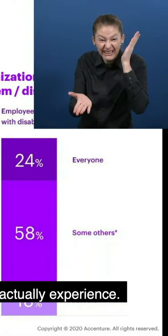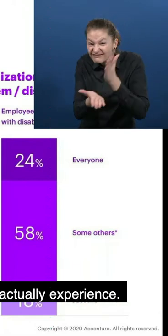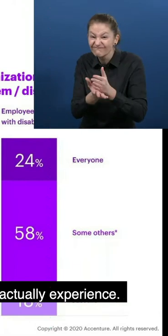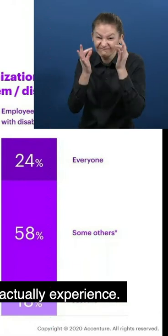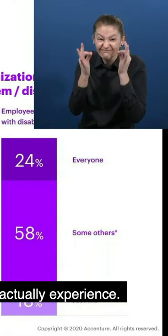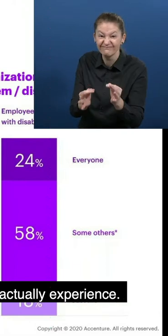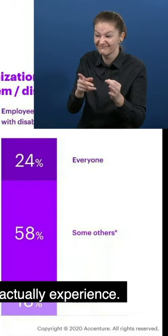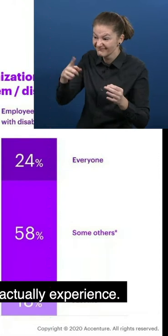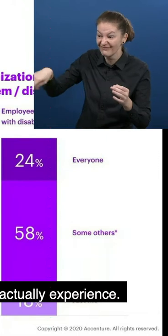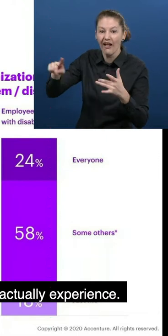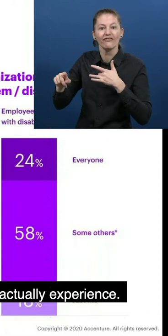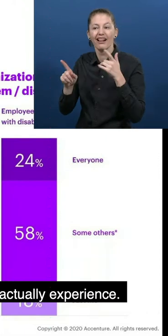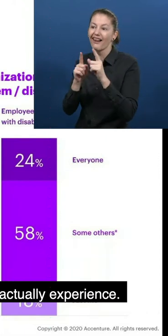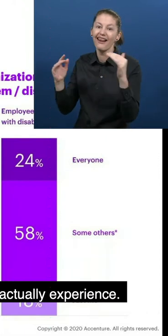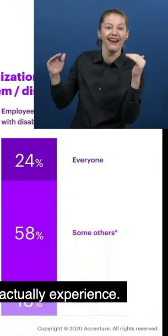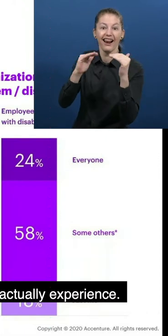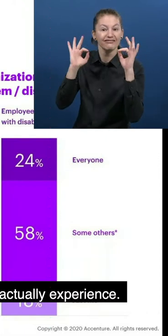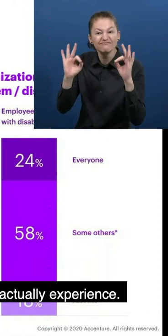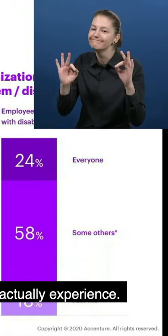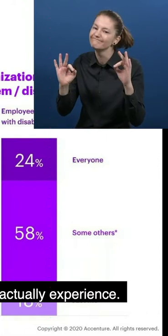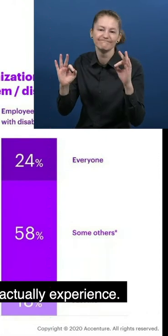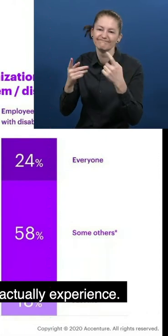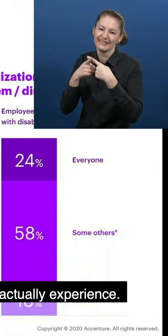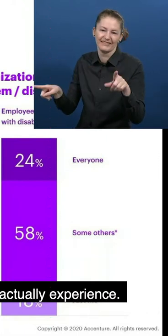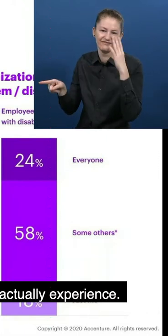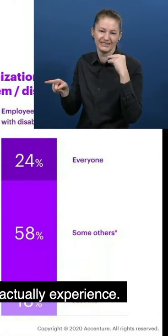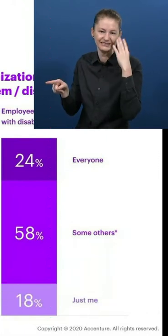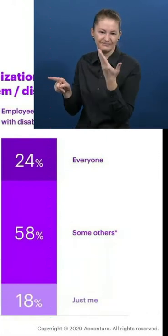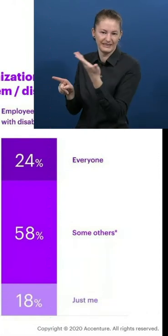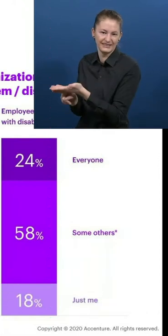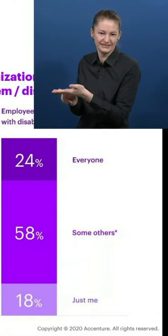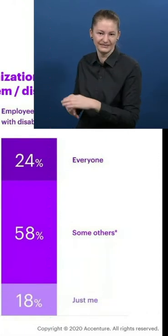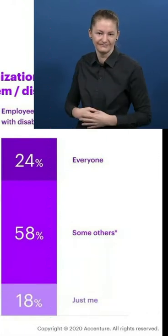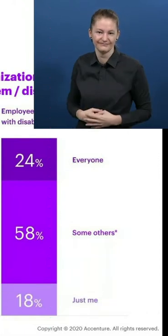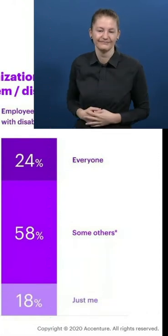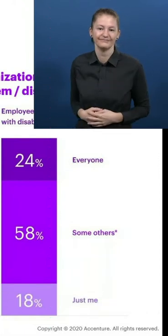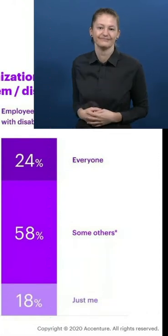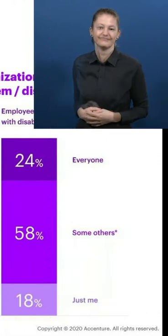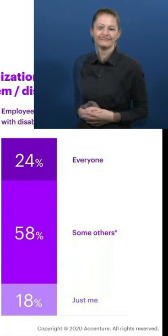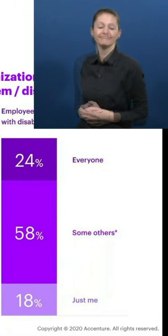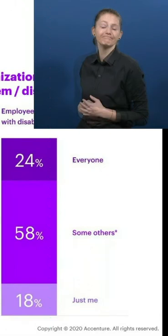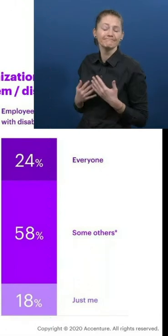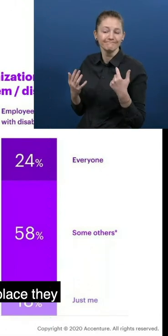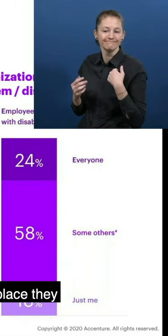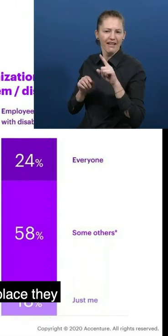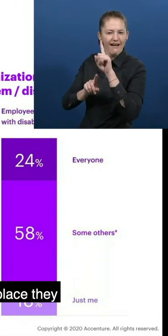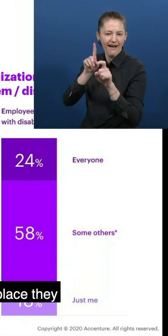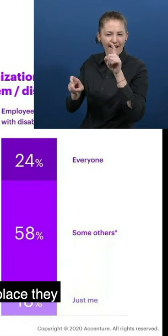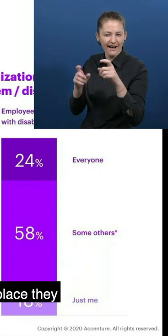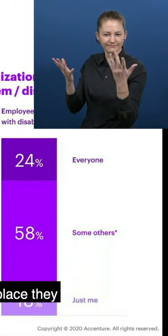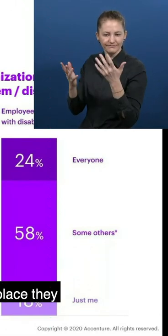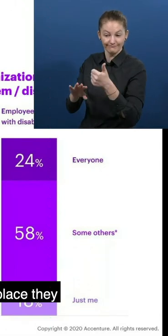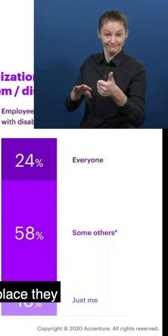culture is versus what the employees actually experience. In fact, we asked executives and